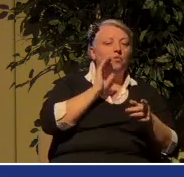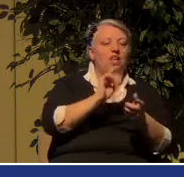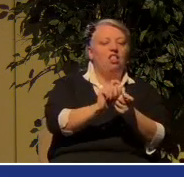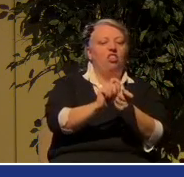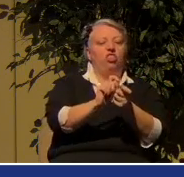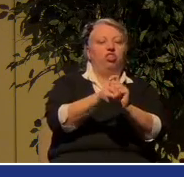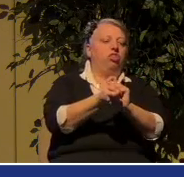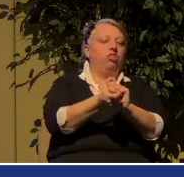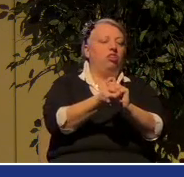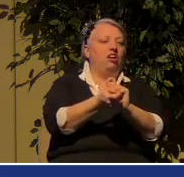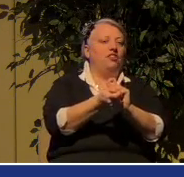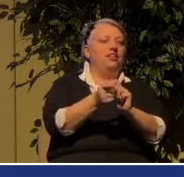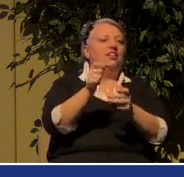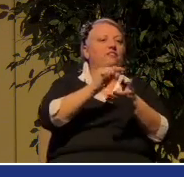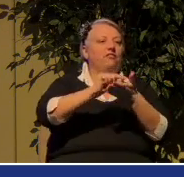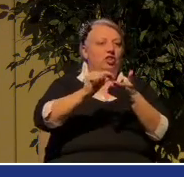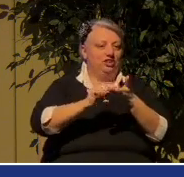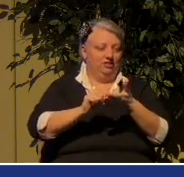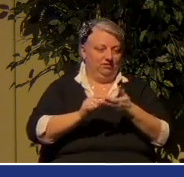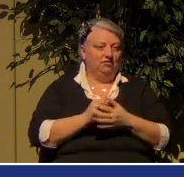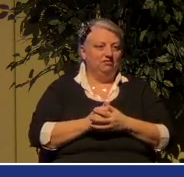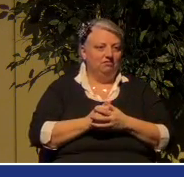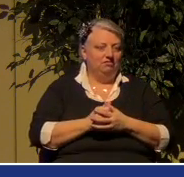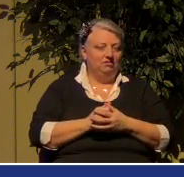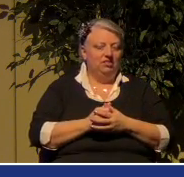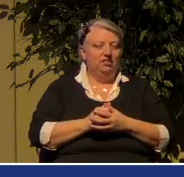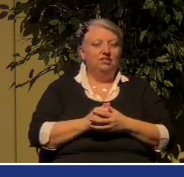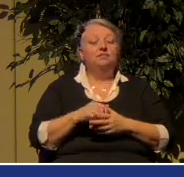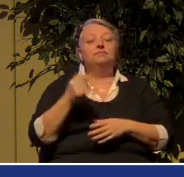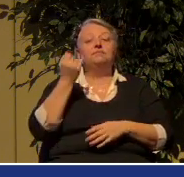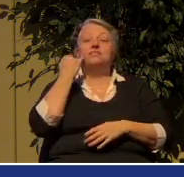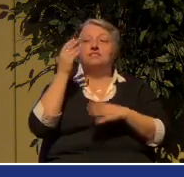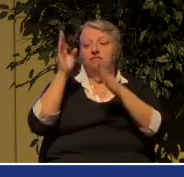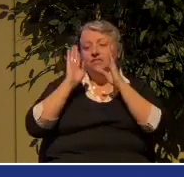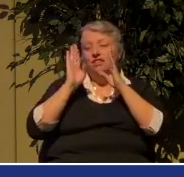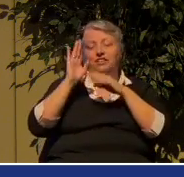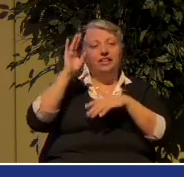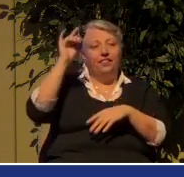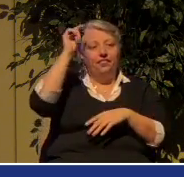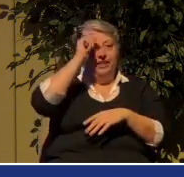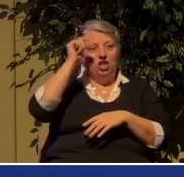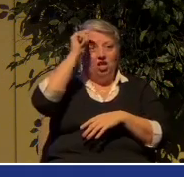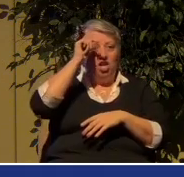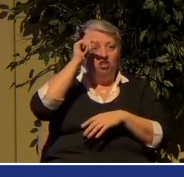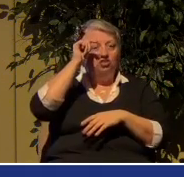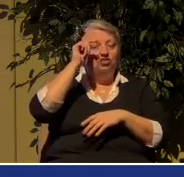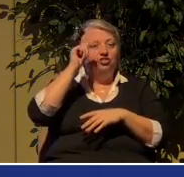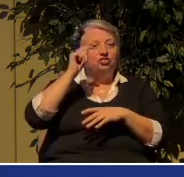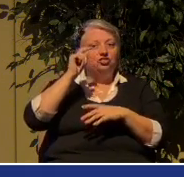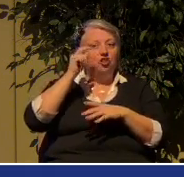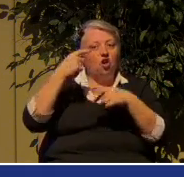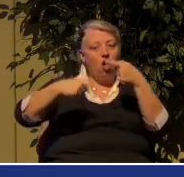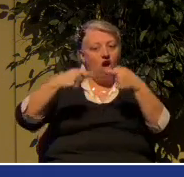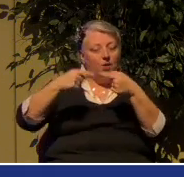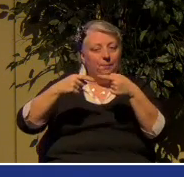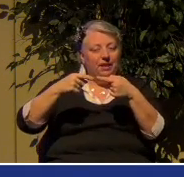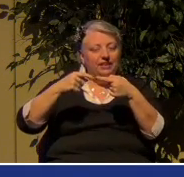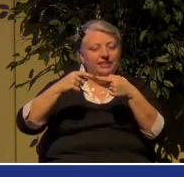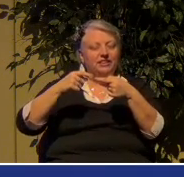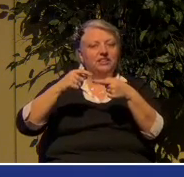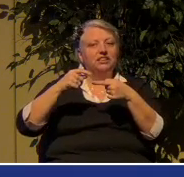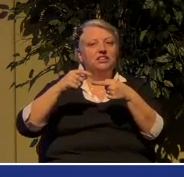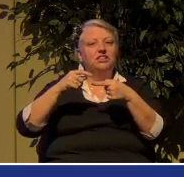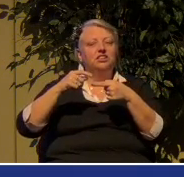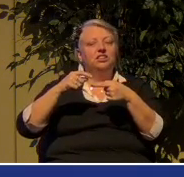you've ever listened to the theological arguments that have ravaged and often